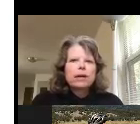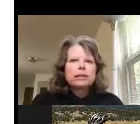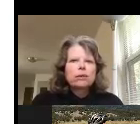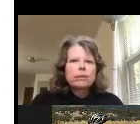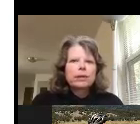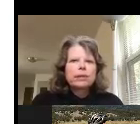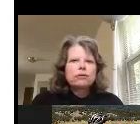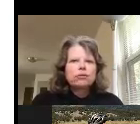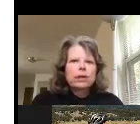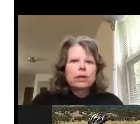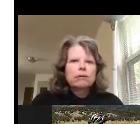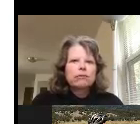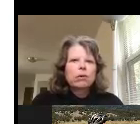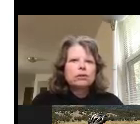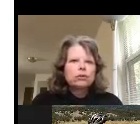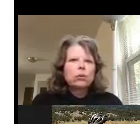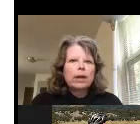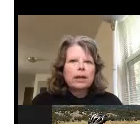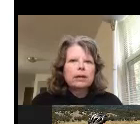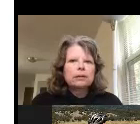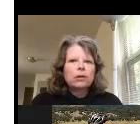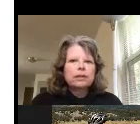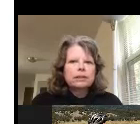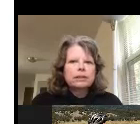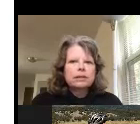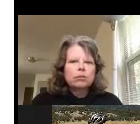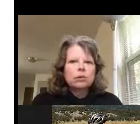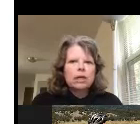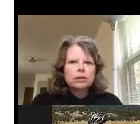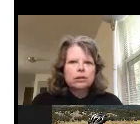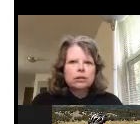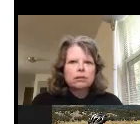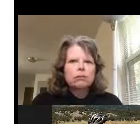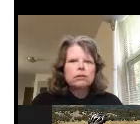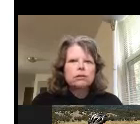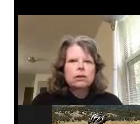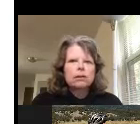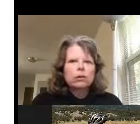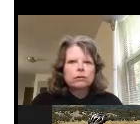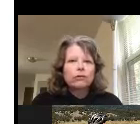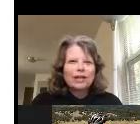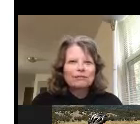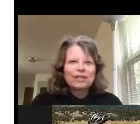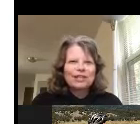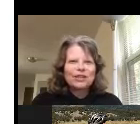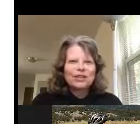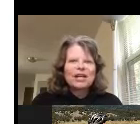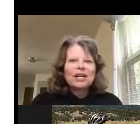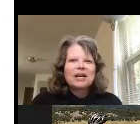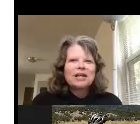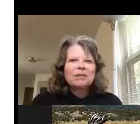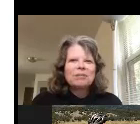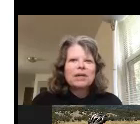provides equipment and training for two way long distance communication, which we'll define later.